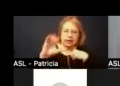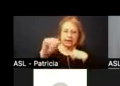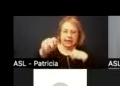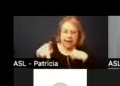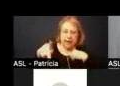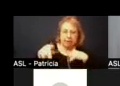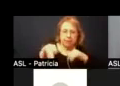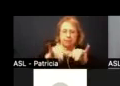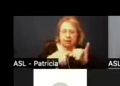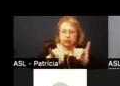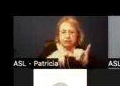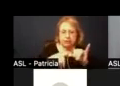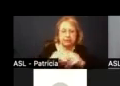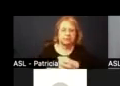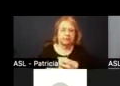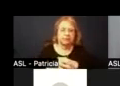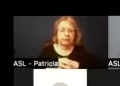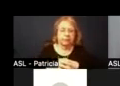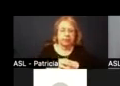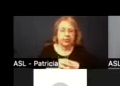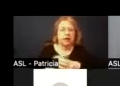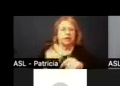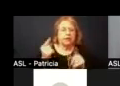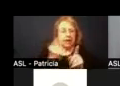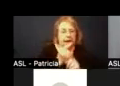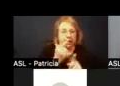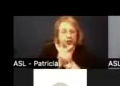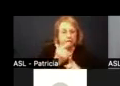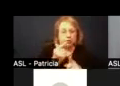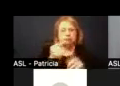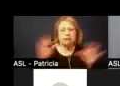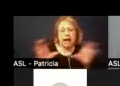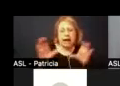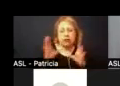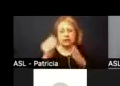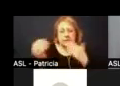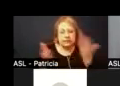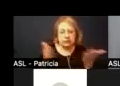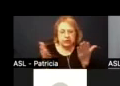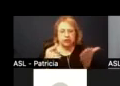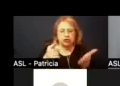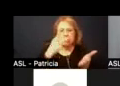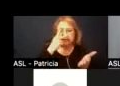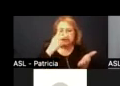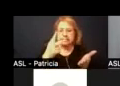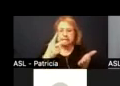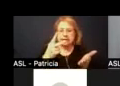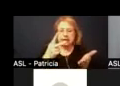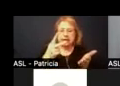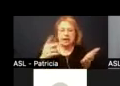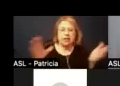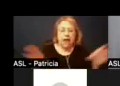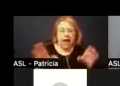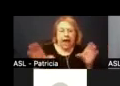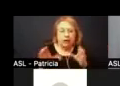tonight's report uh but then for the actual actions and services you can see the description of those actions and services and